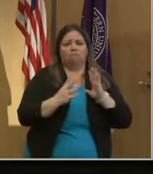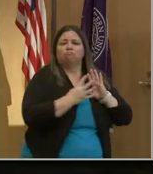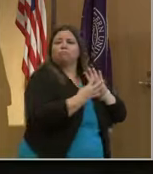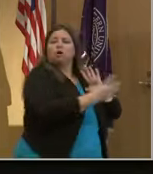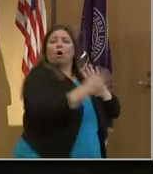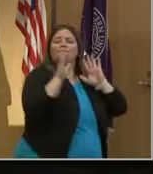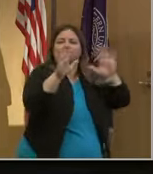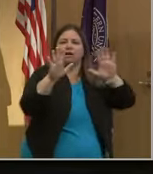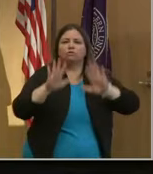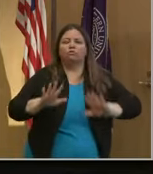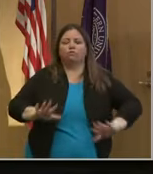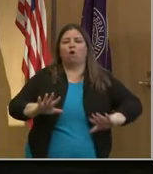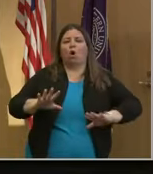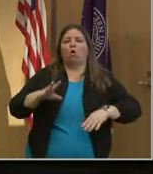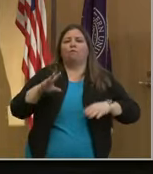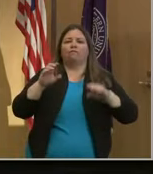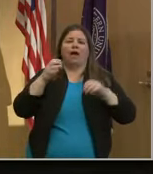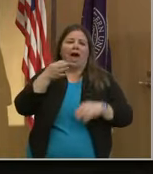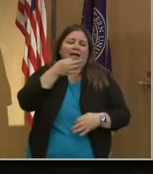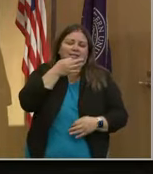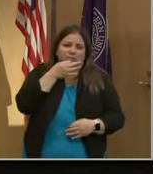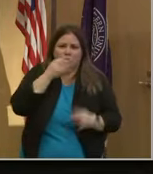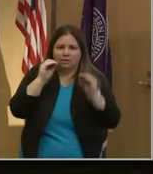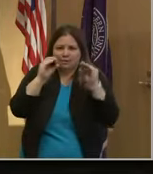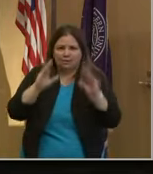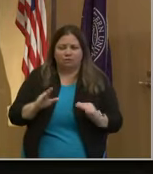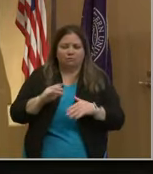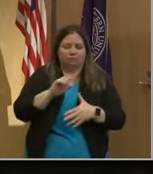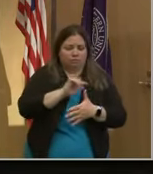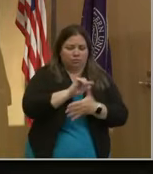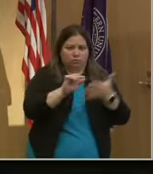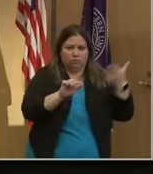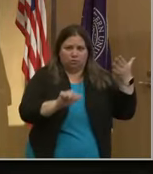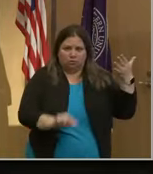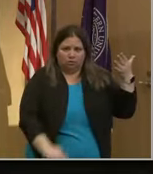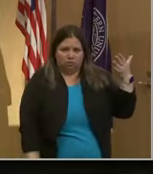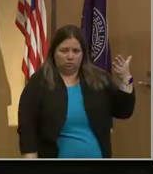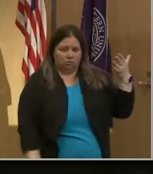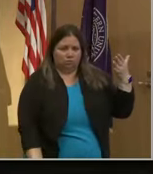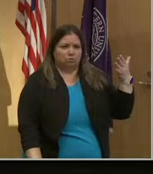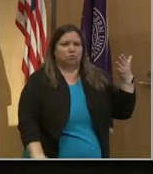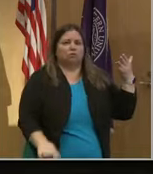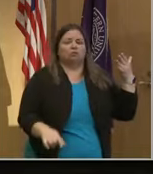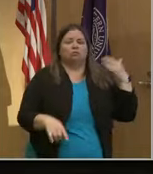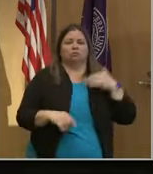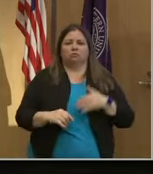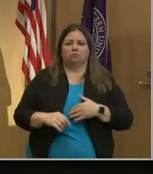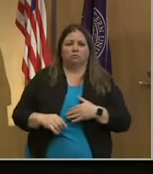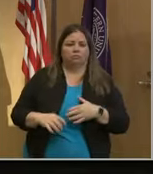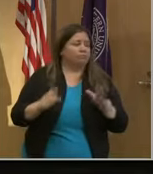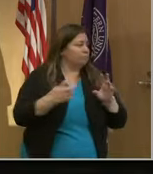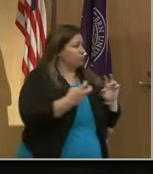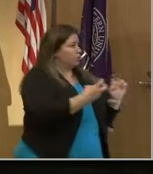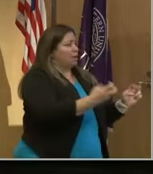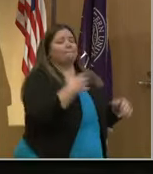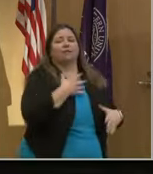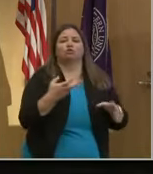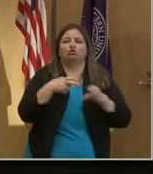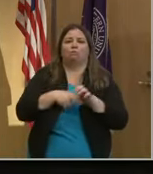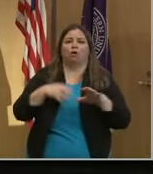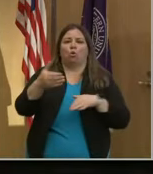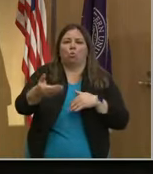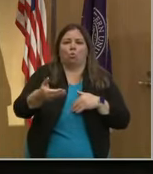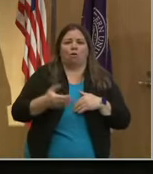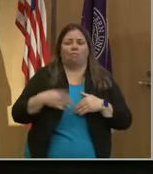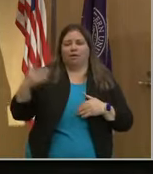our wonderful faculty experts, Guillermo Amir, Shana Kelly, Abel Koh, John Rogers and Doug Vaughn. Please join me now in